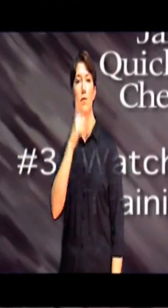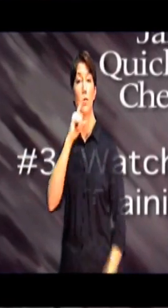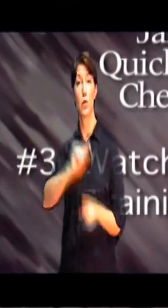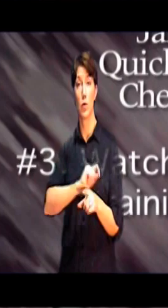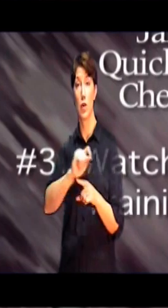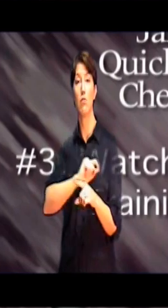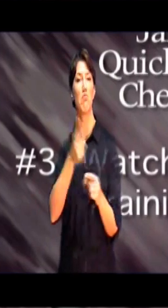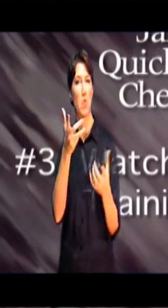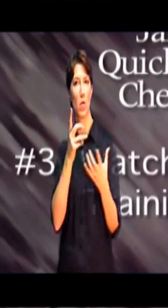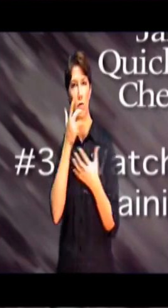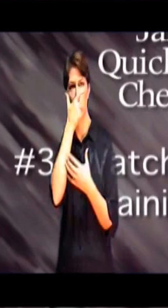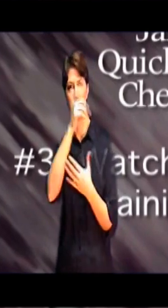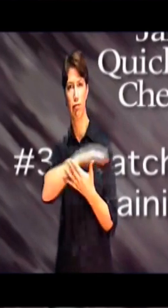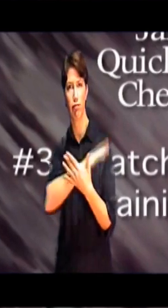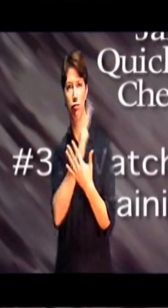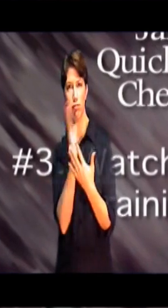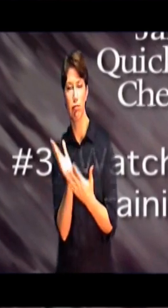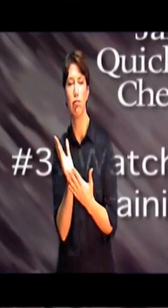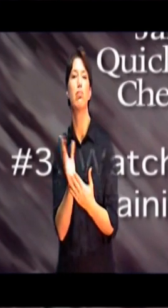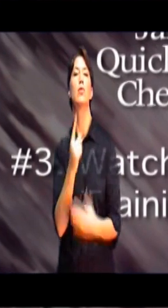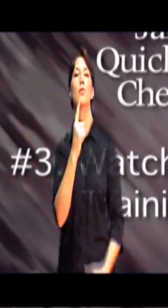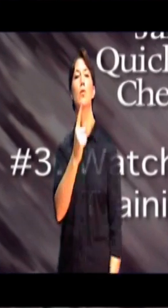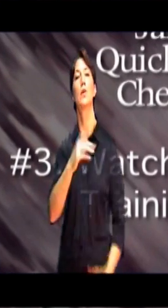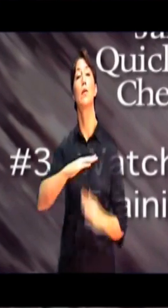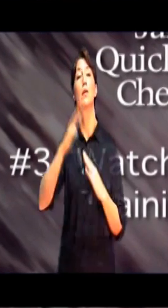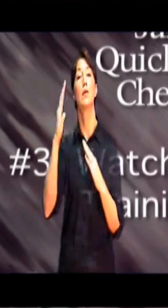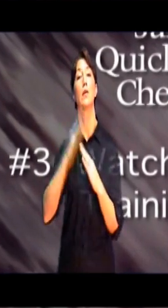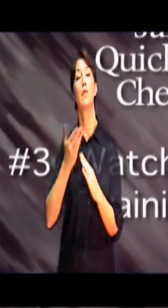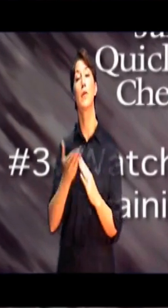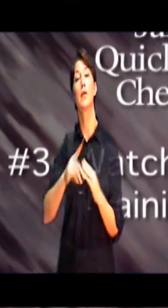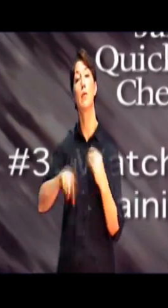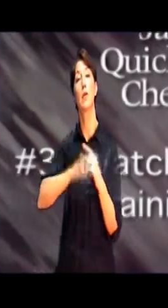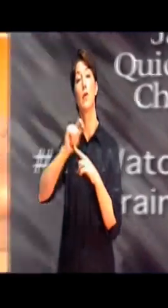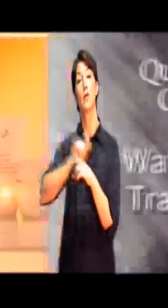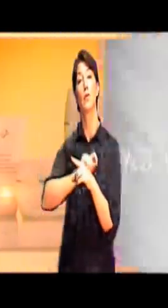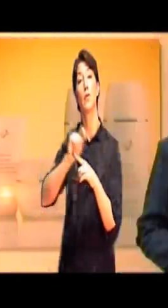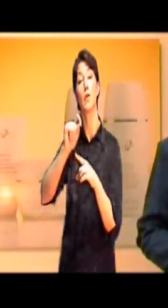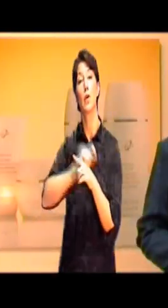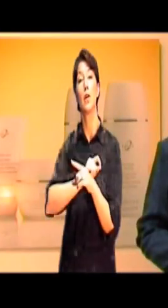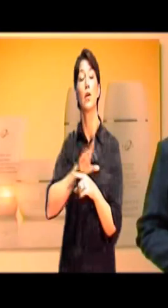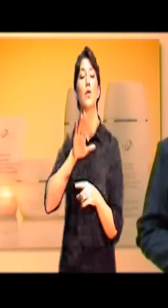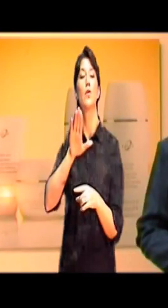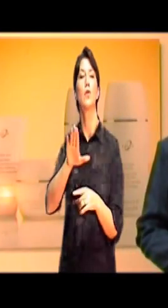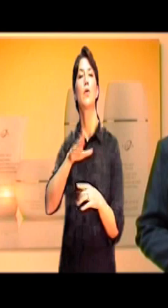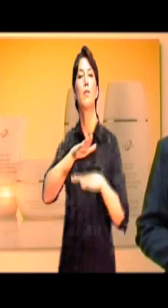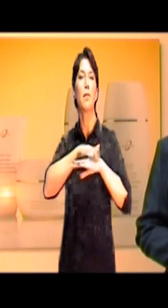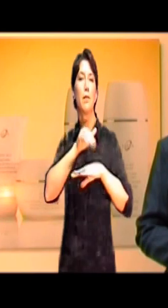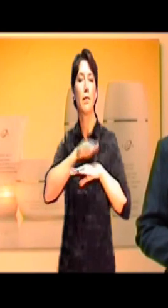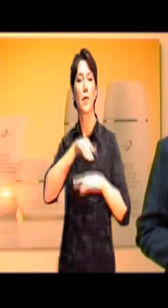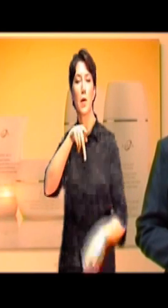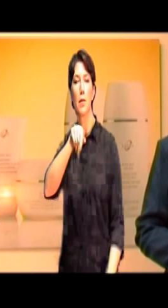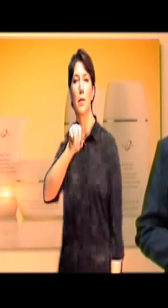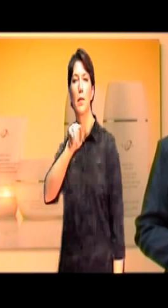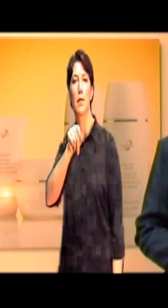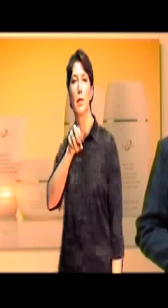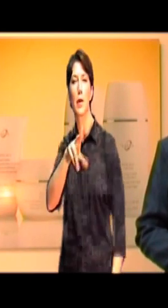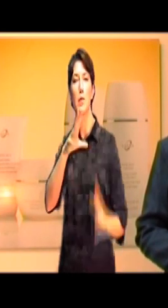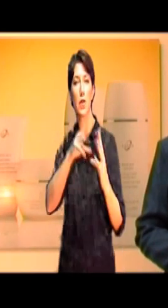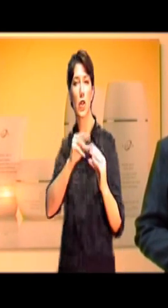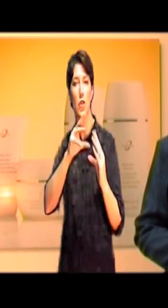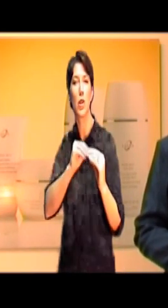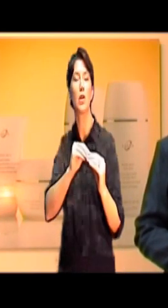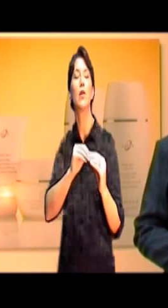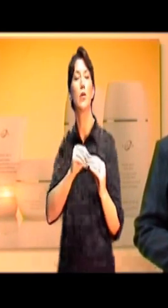DVD training. One of the most important aspects of the DVD training is your pamper session tutorial, because at pampering